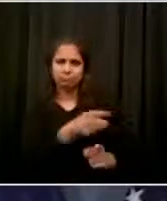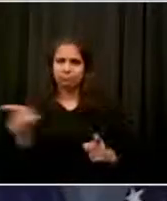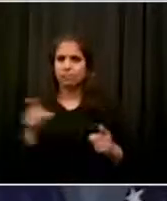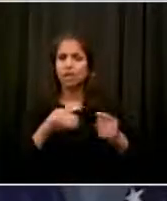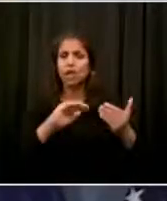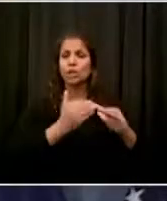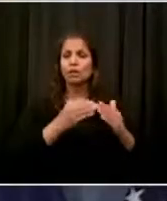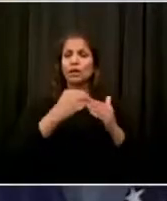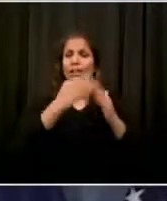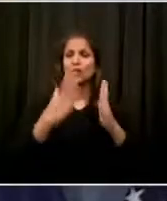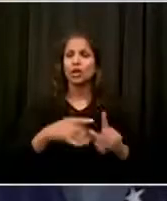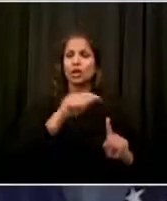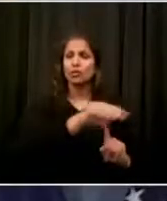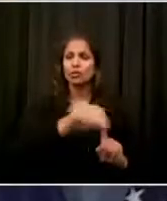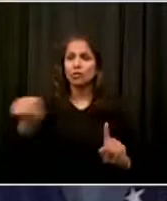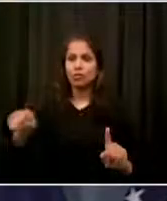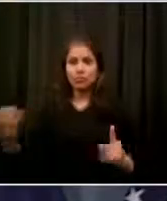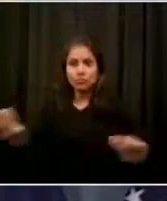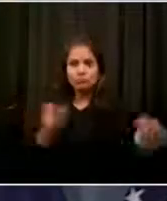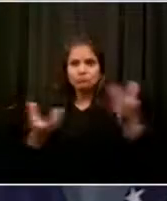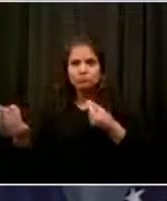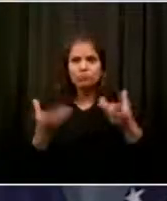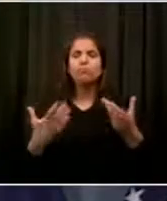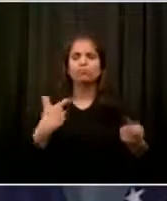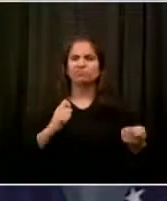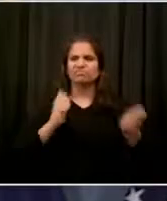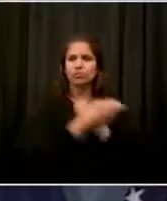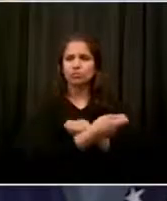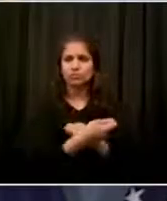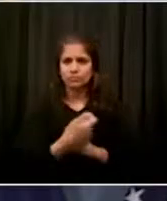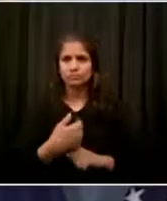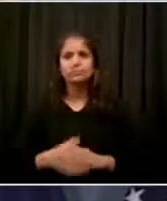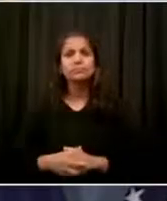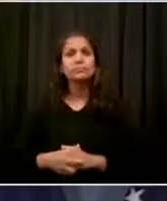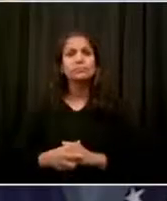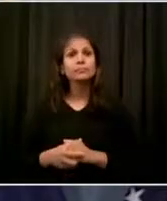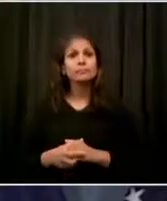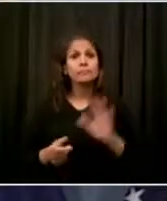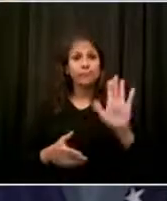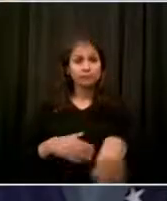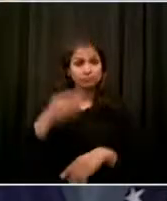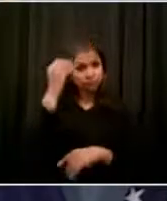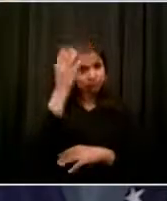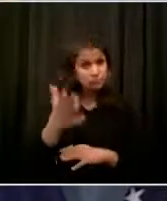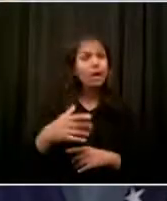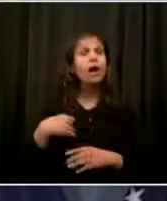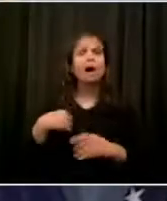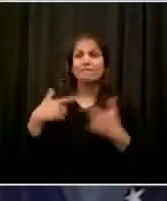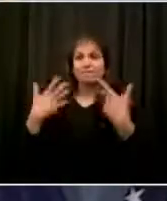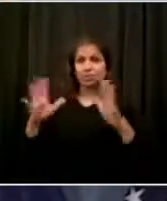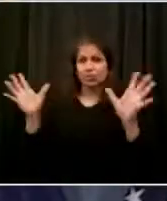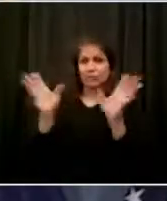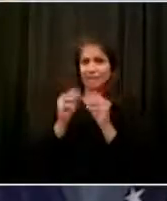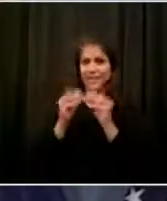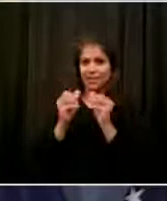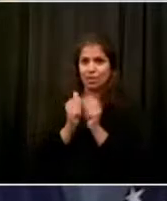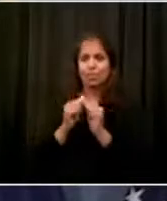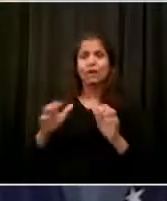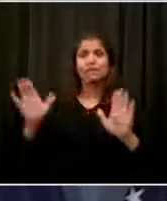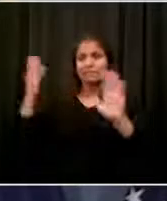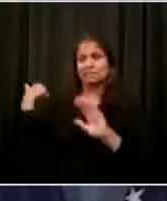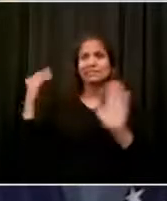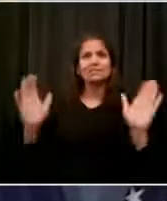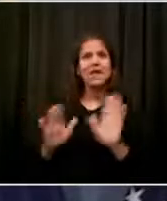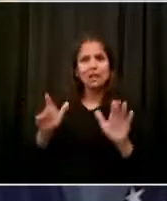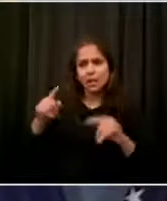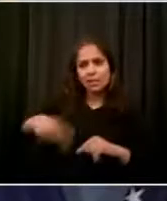we have to make. And so, yes, the NYPD needs to listen. City Hall needs to listen. I need to listen. We need to keep going